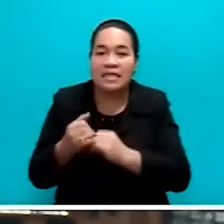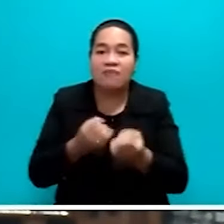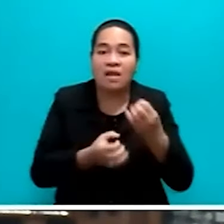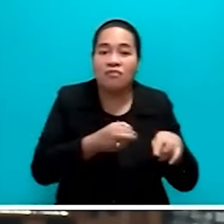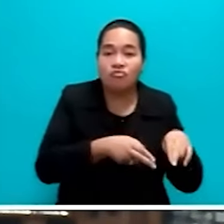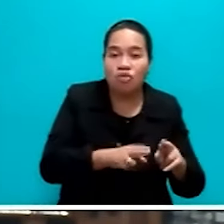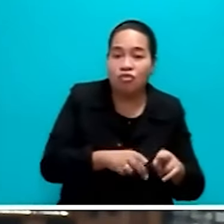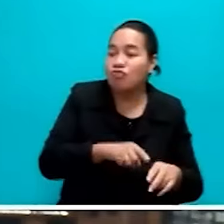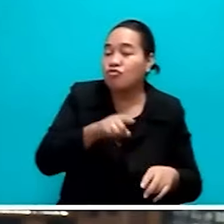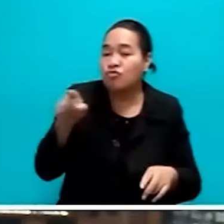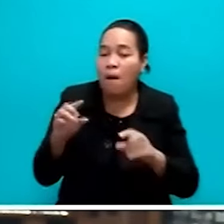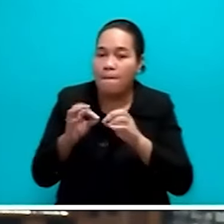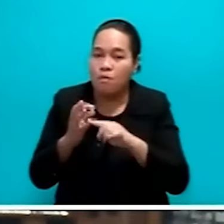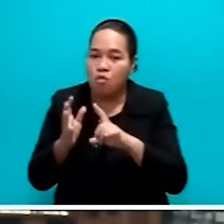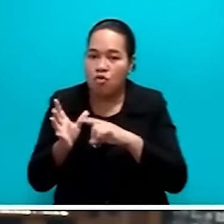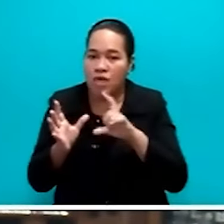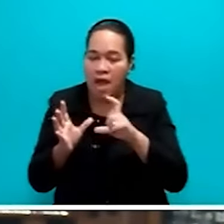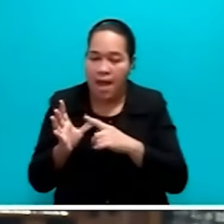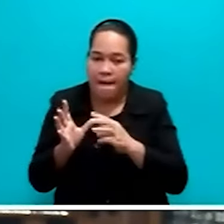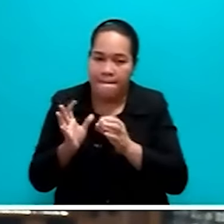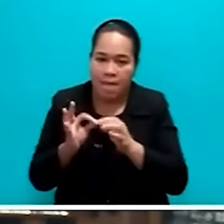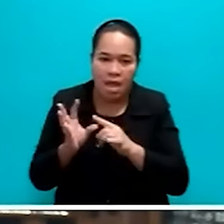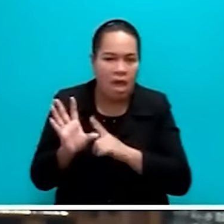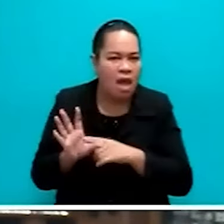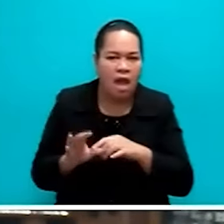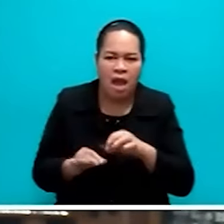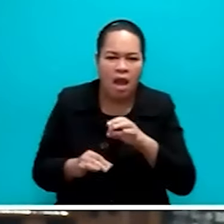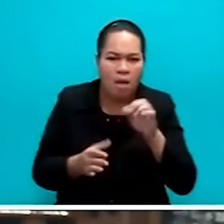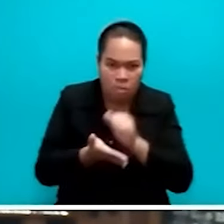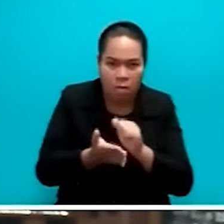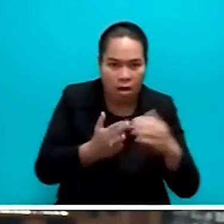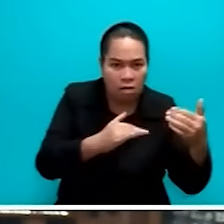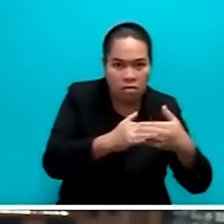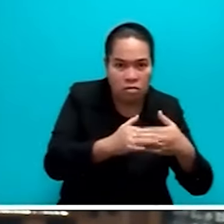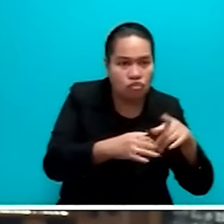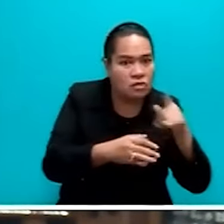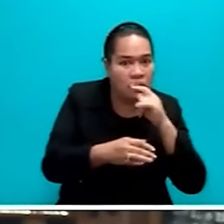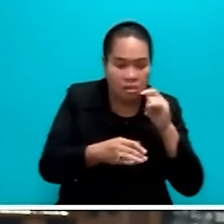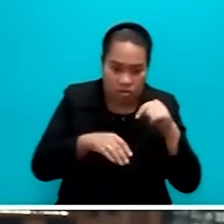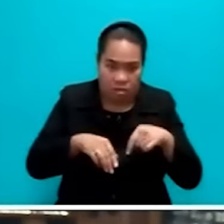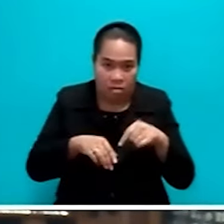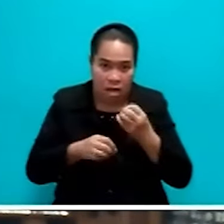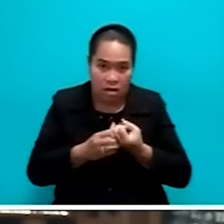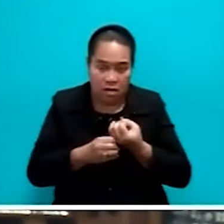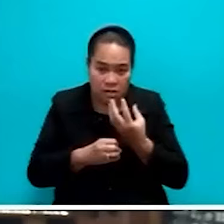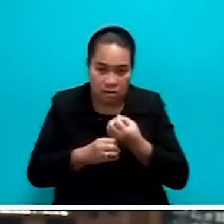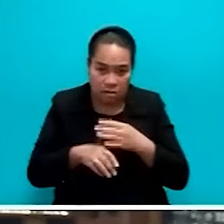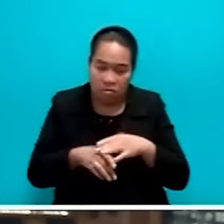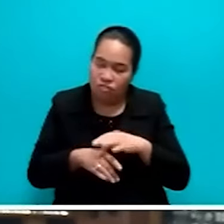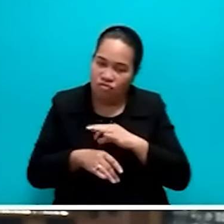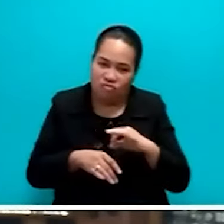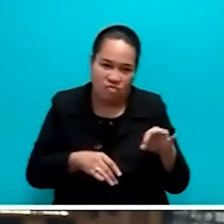There was no proper jetty to get across from the Bukalibu side. We had to go by